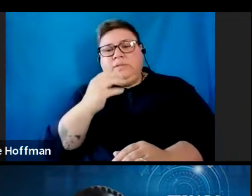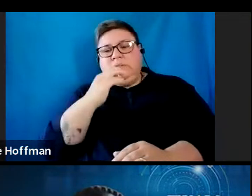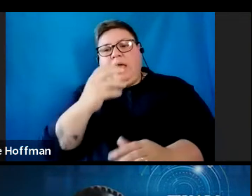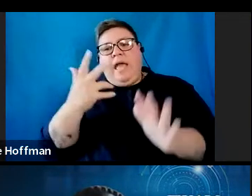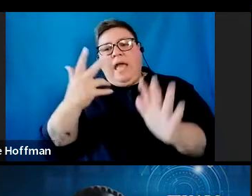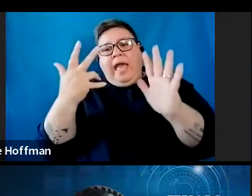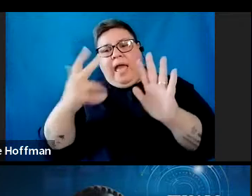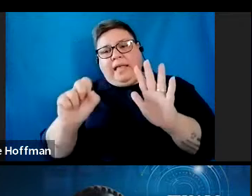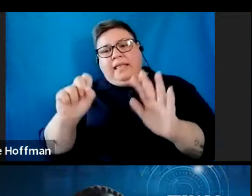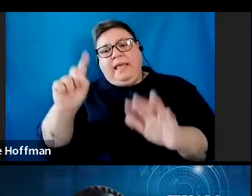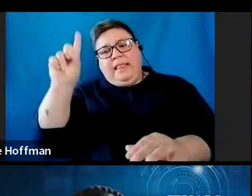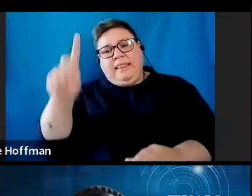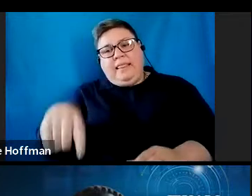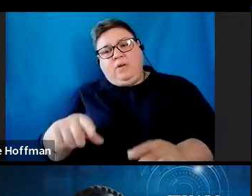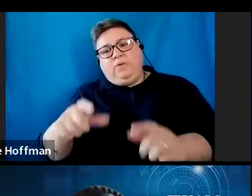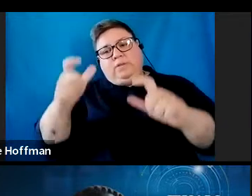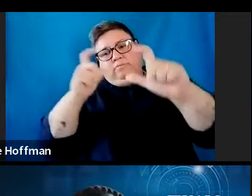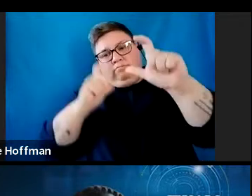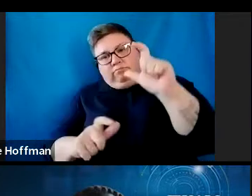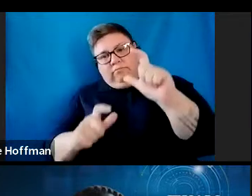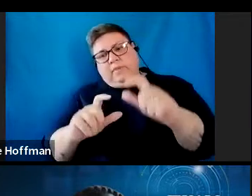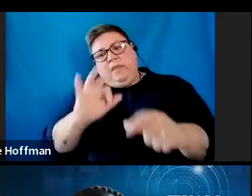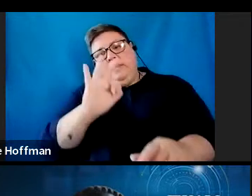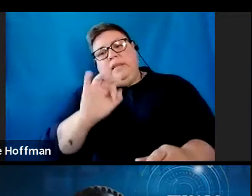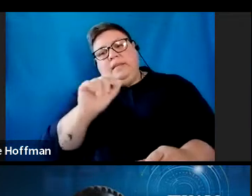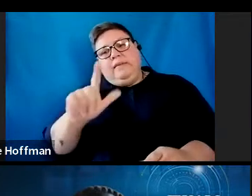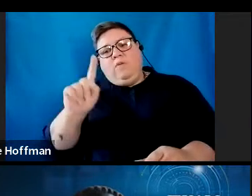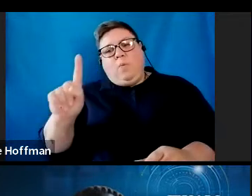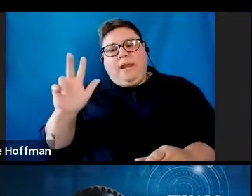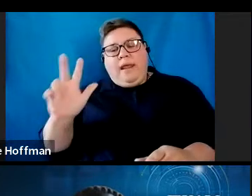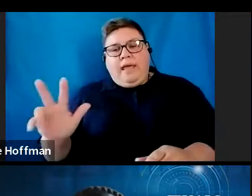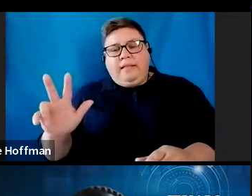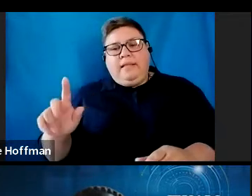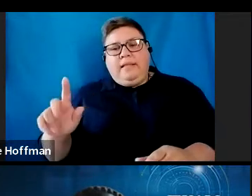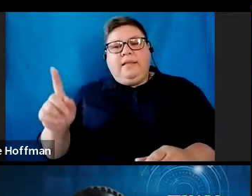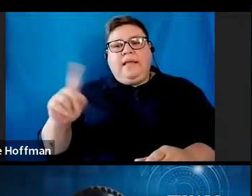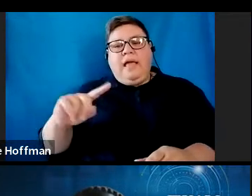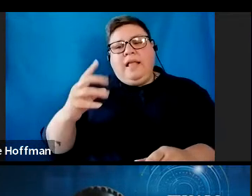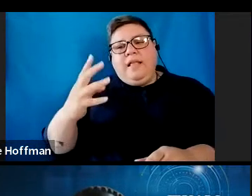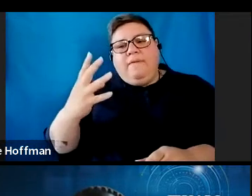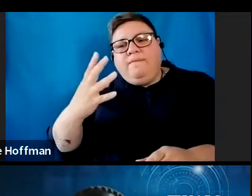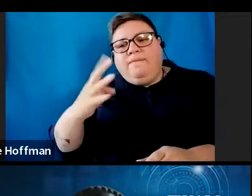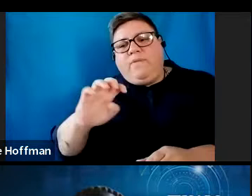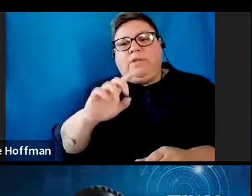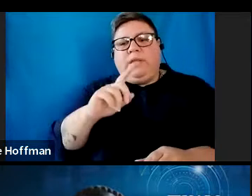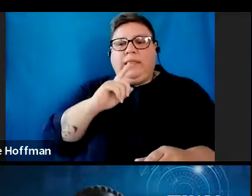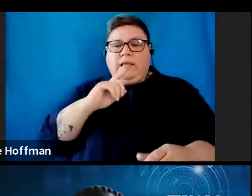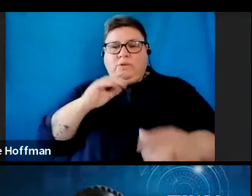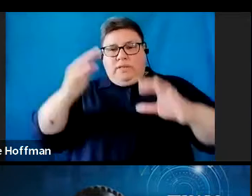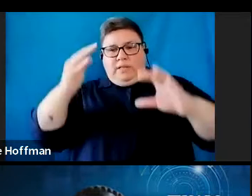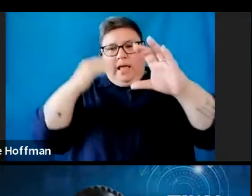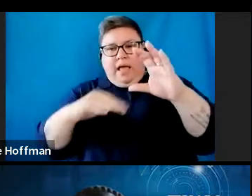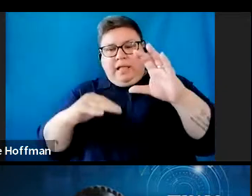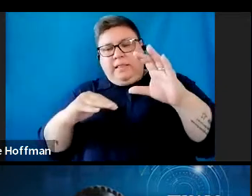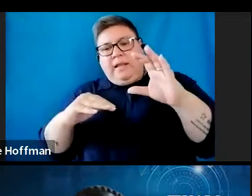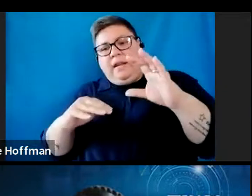reflected under source code 3718 and 40,000 to be reflected under source code